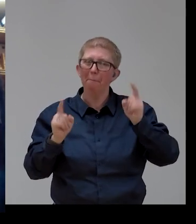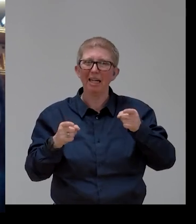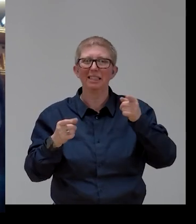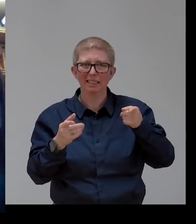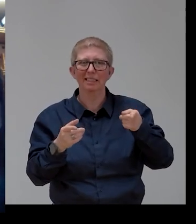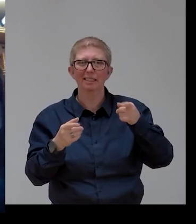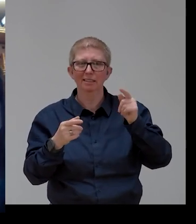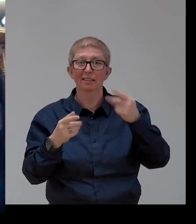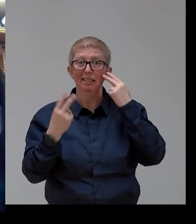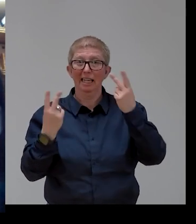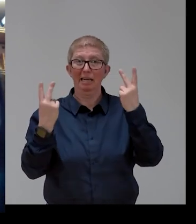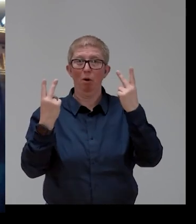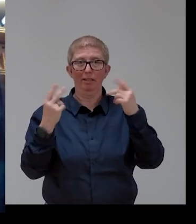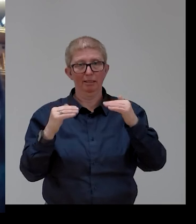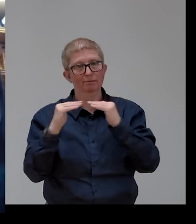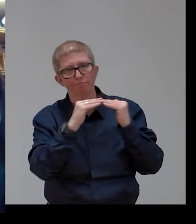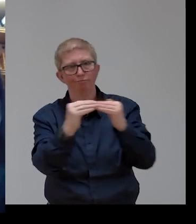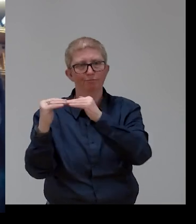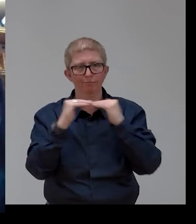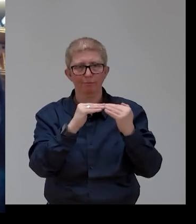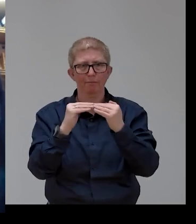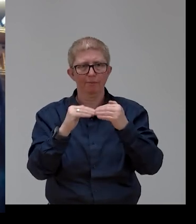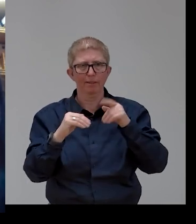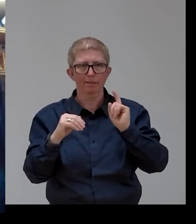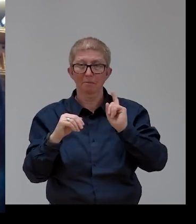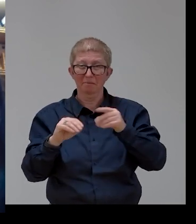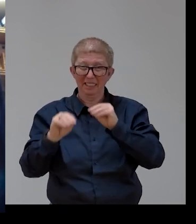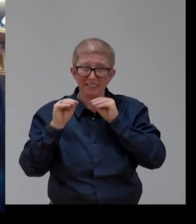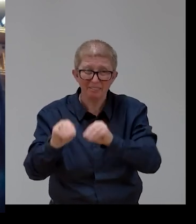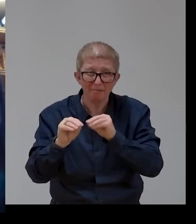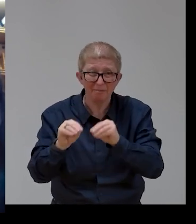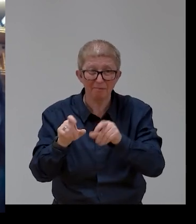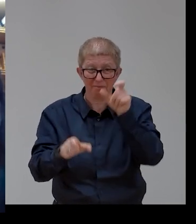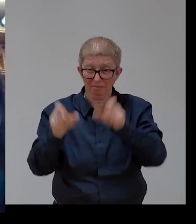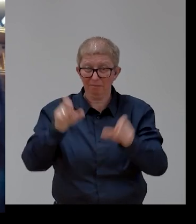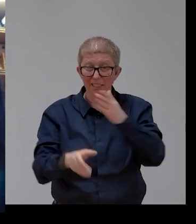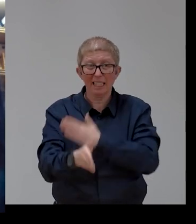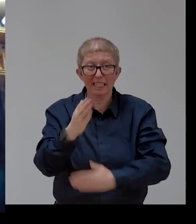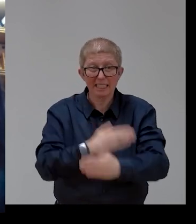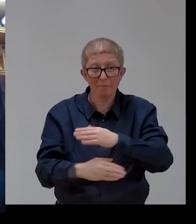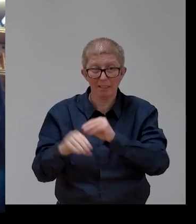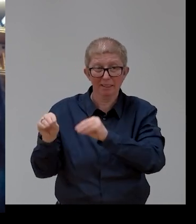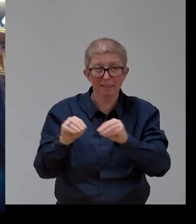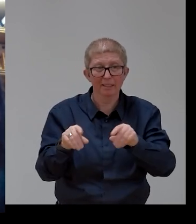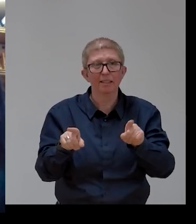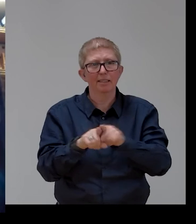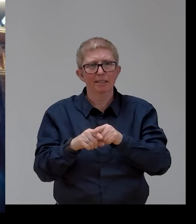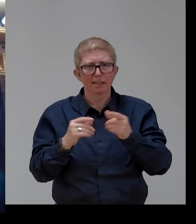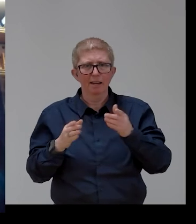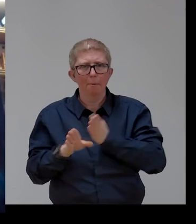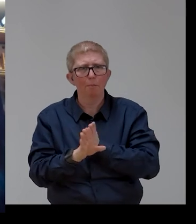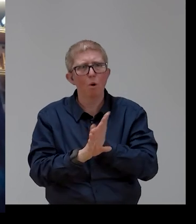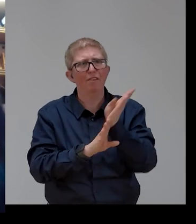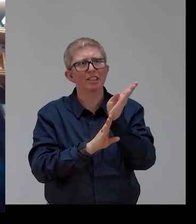implementation, we need to train persons with disabilities, but also professionals in the area of ICT,